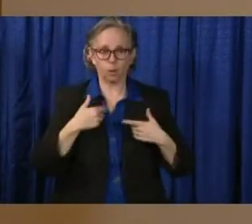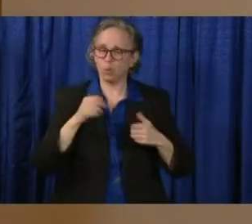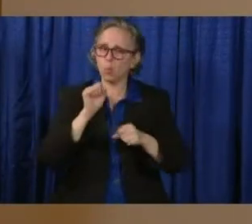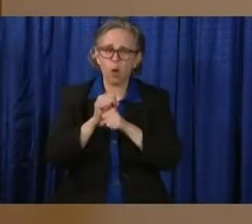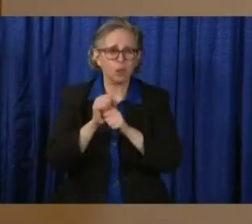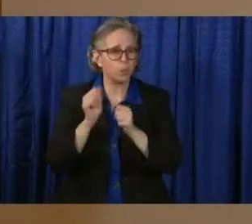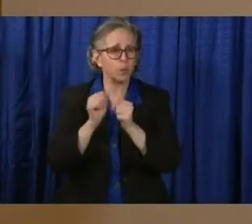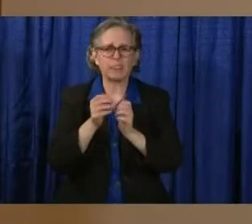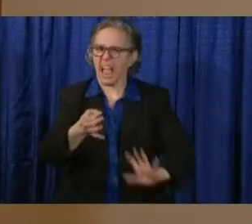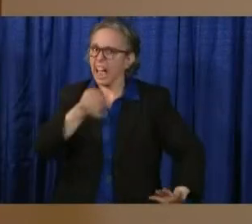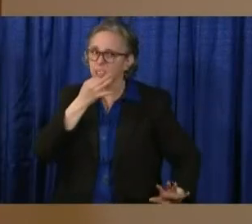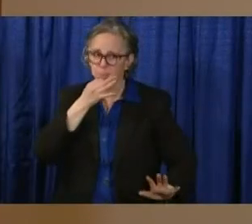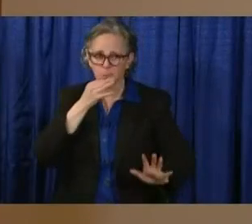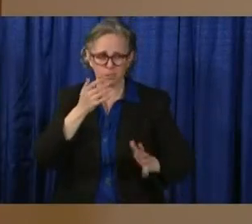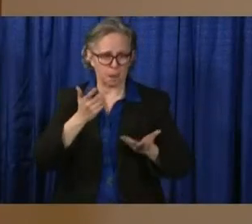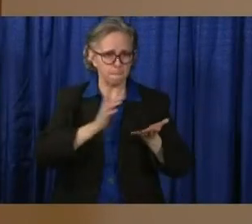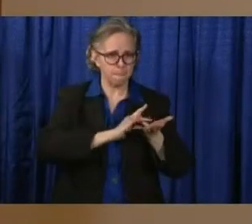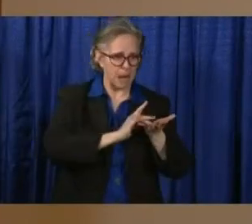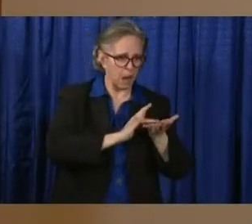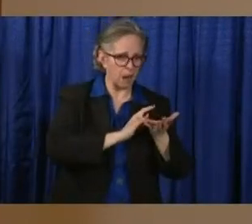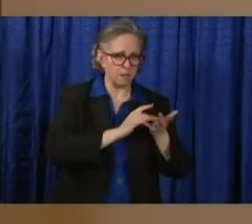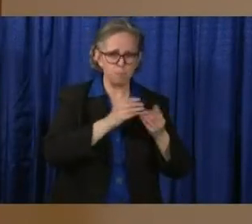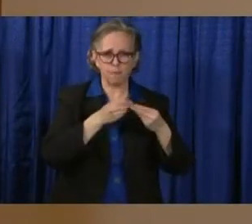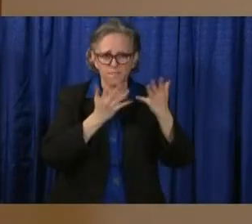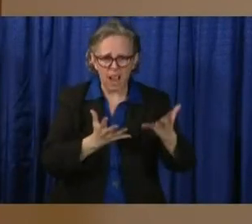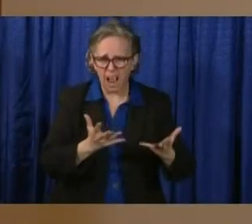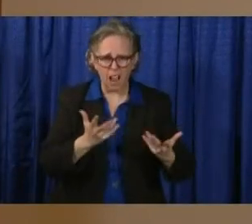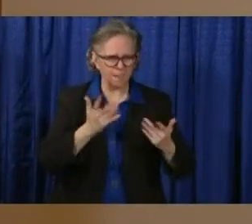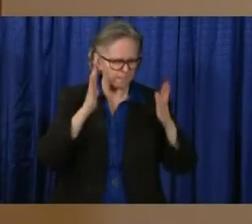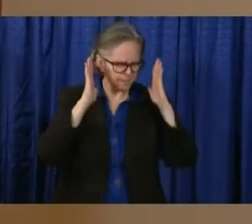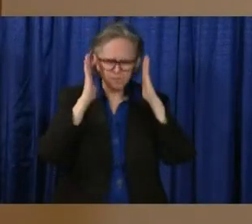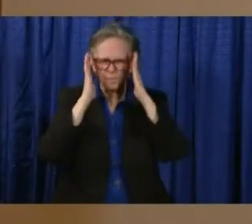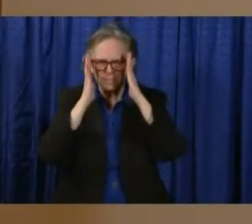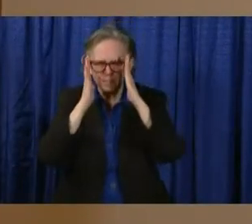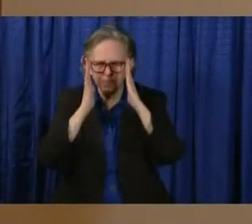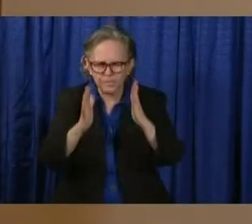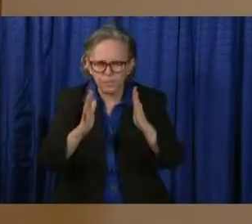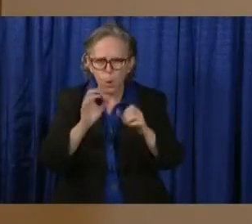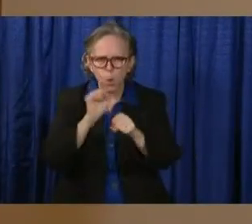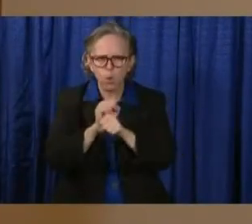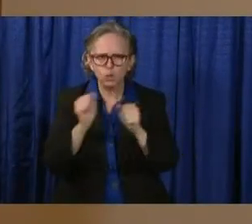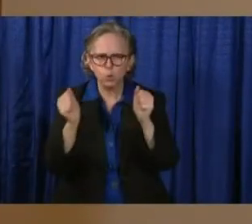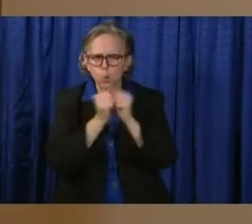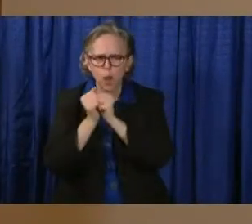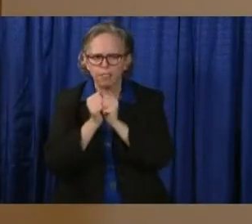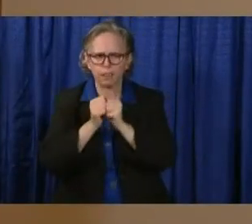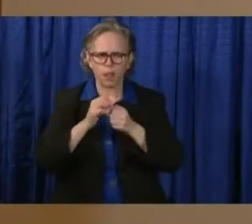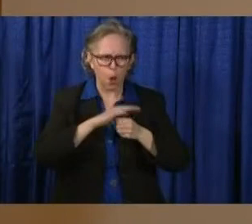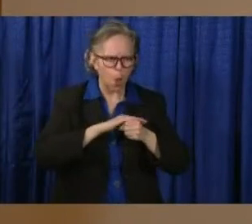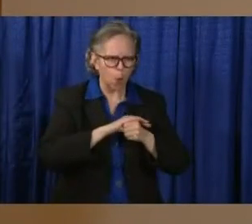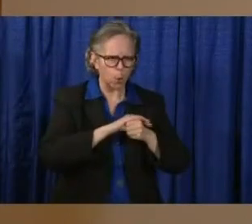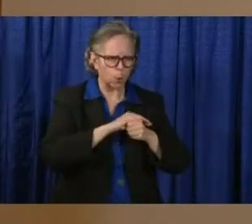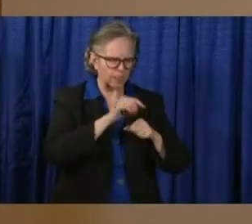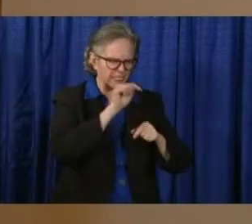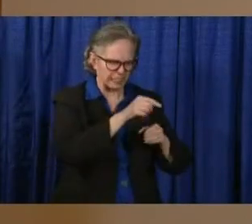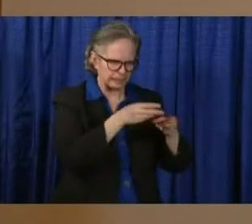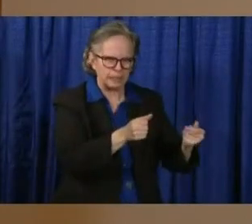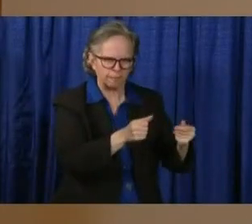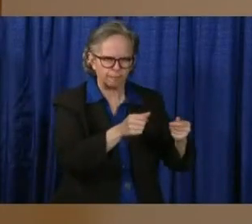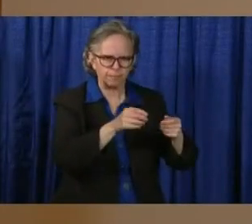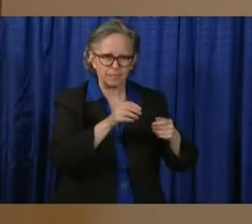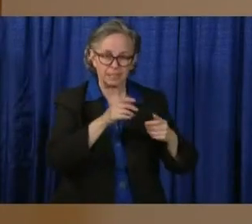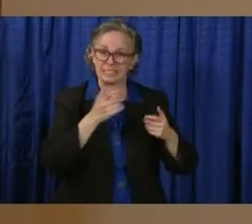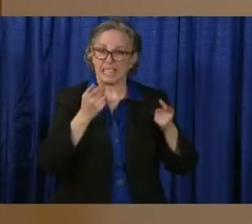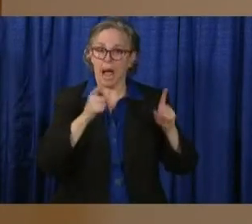and we work on solving that alongside the locals. All of this happens at the local level, but we work